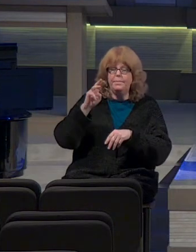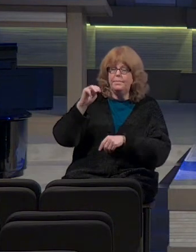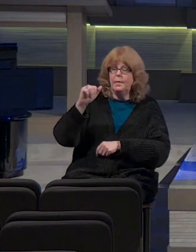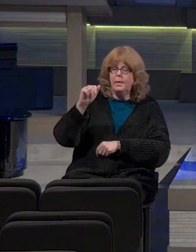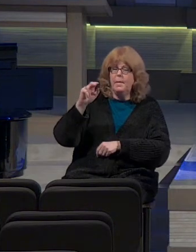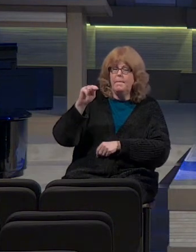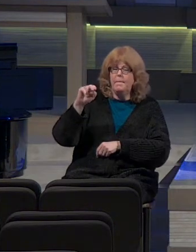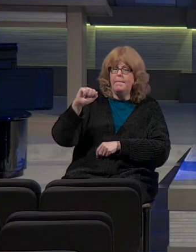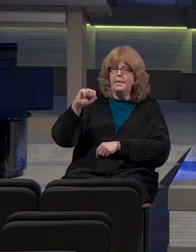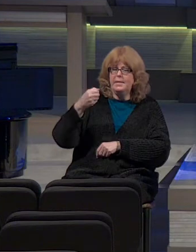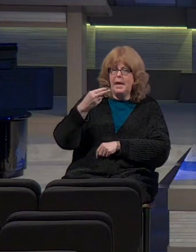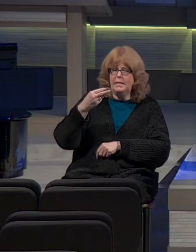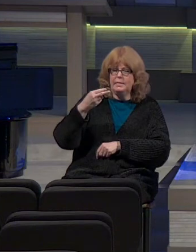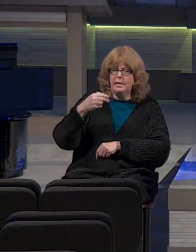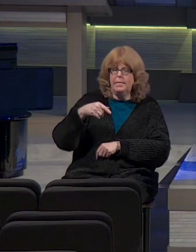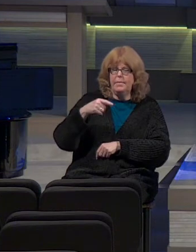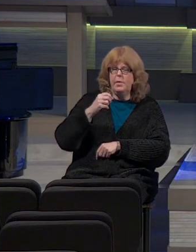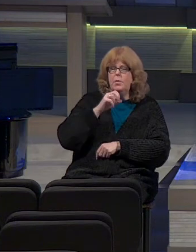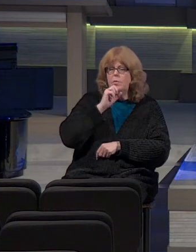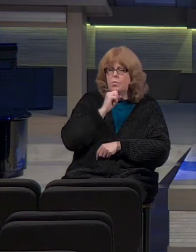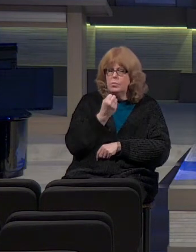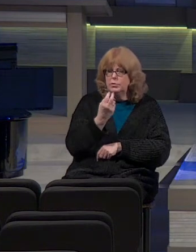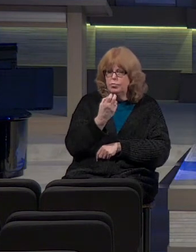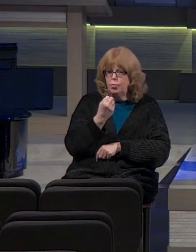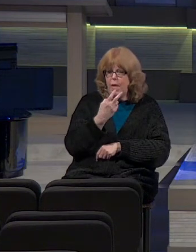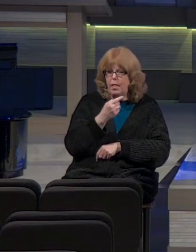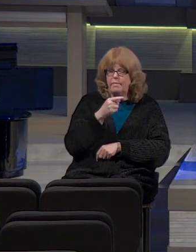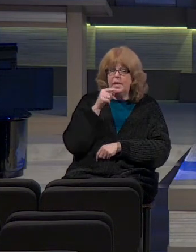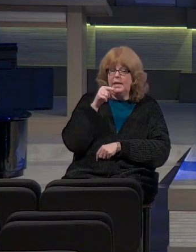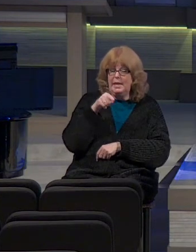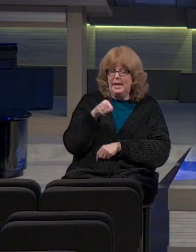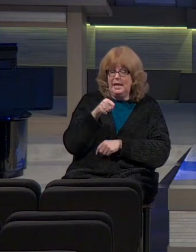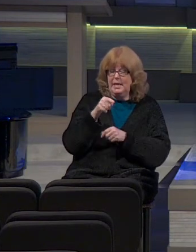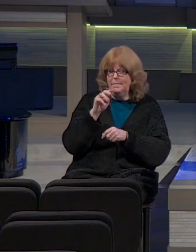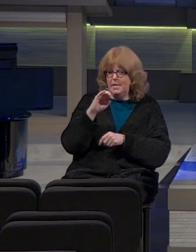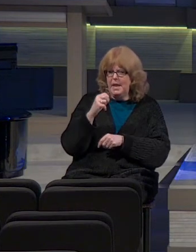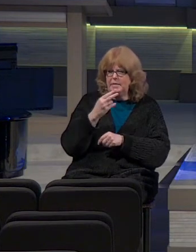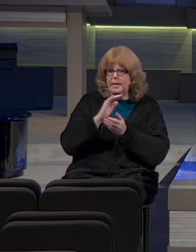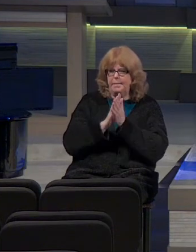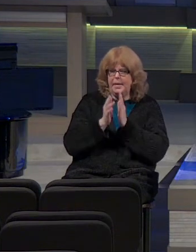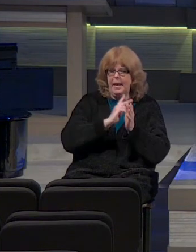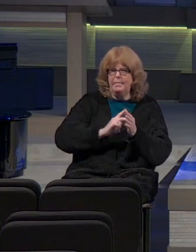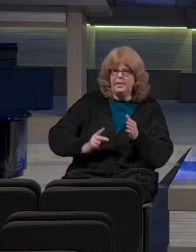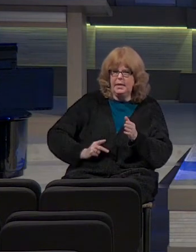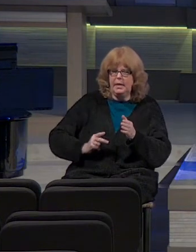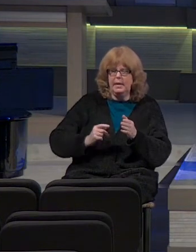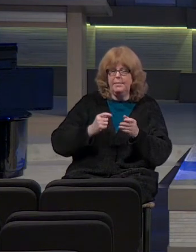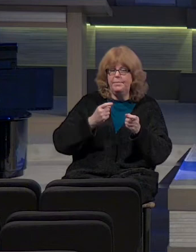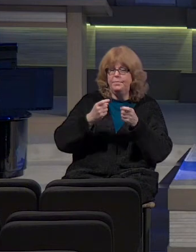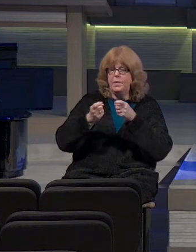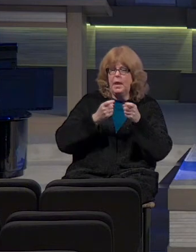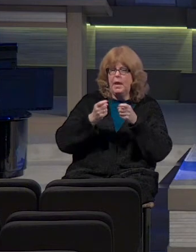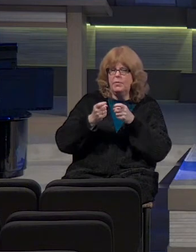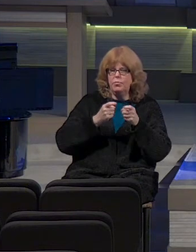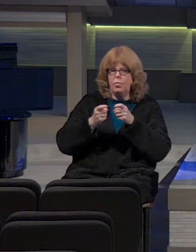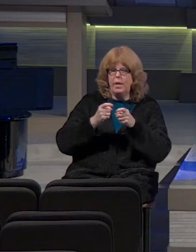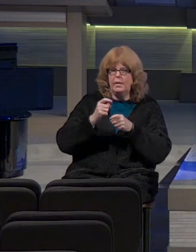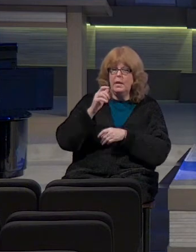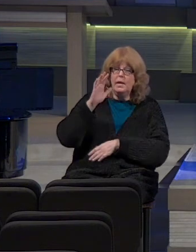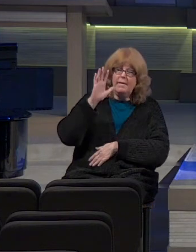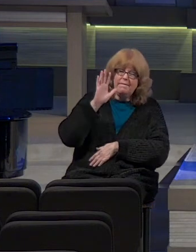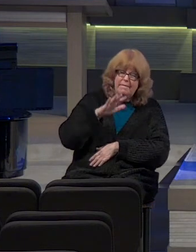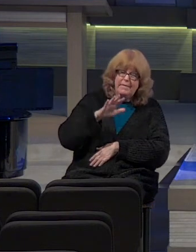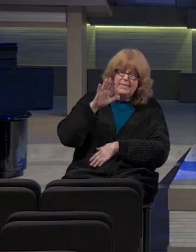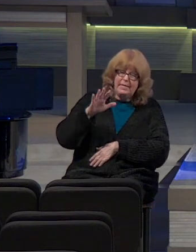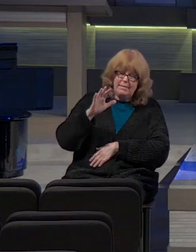Manasseh was twelve years old when he became king and reigned, get this, 55